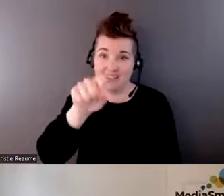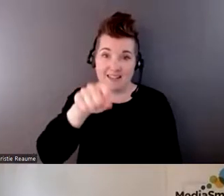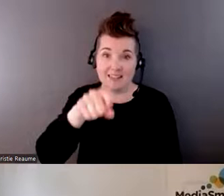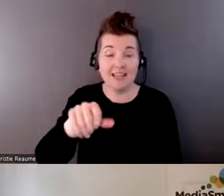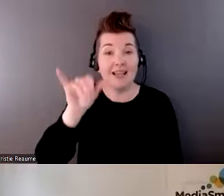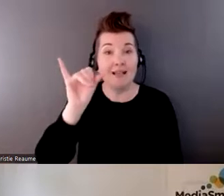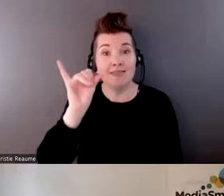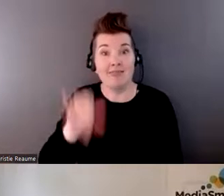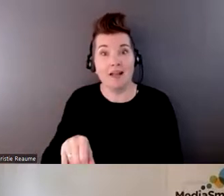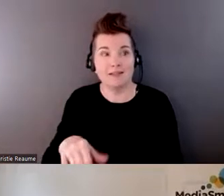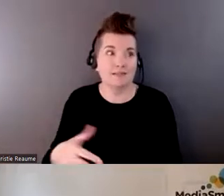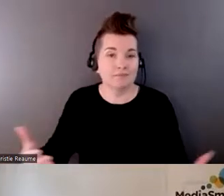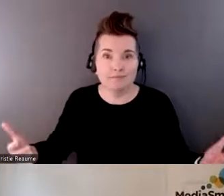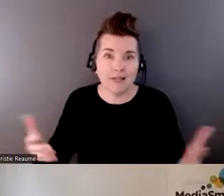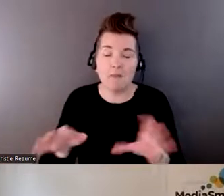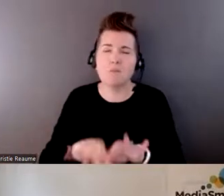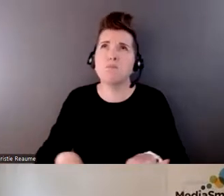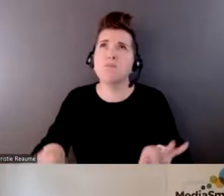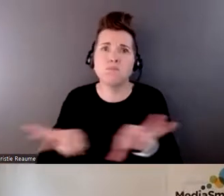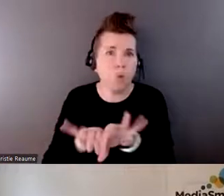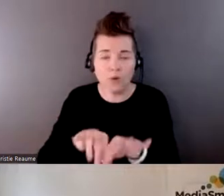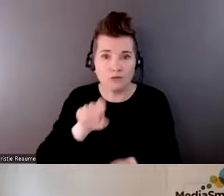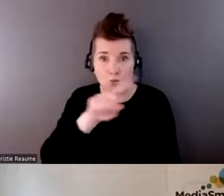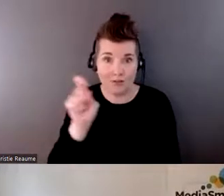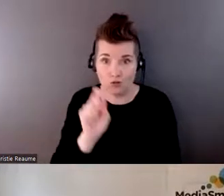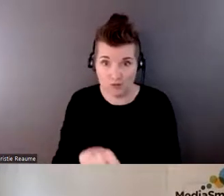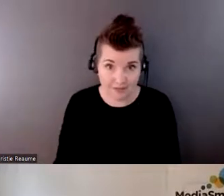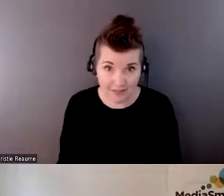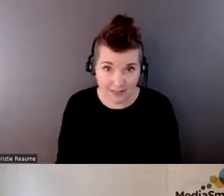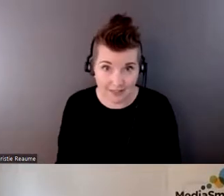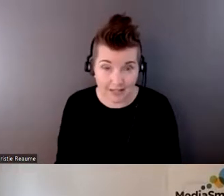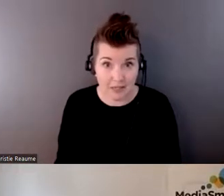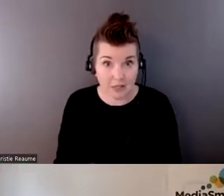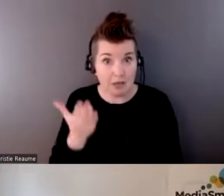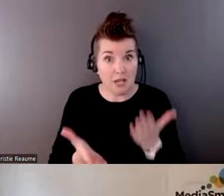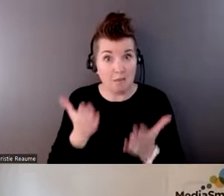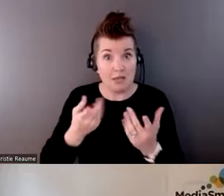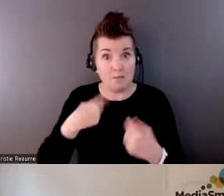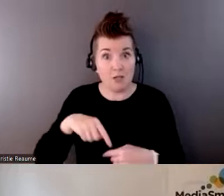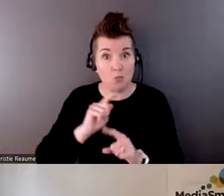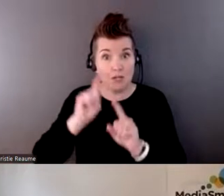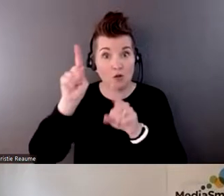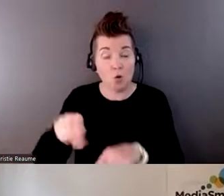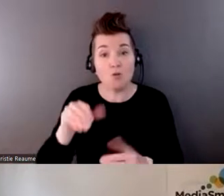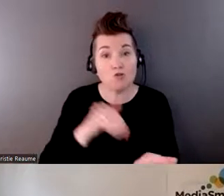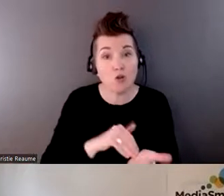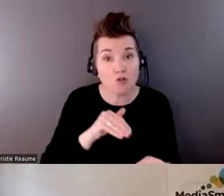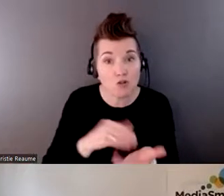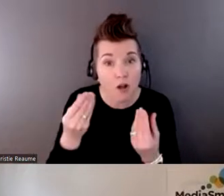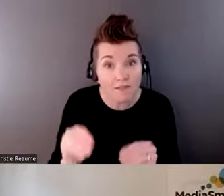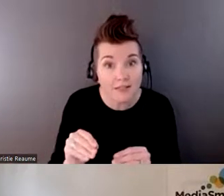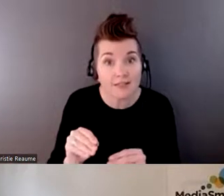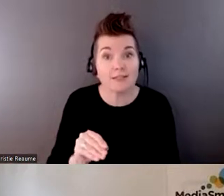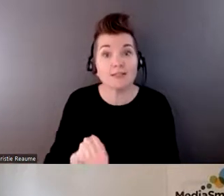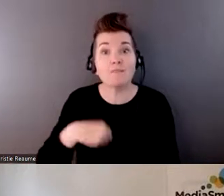,000 question. So one of the things we're talking about is, do we go to doctor's offices? Do we go to, you know, what other places are